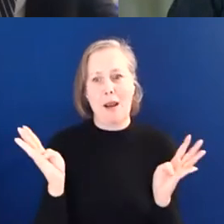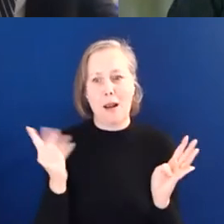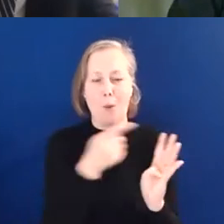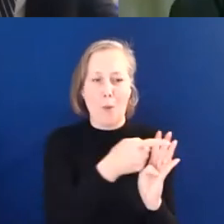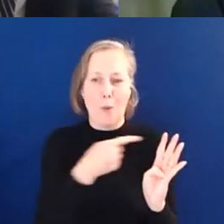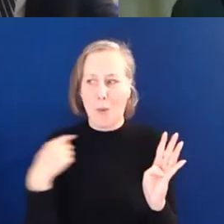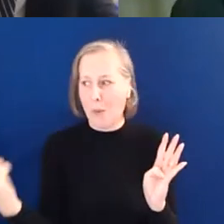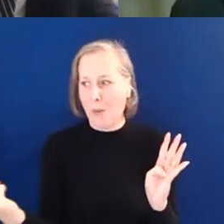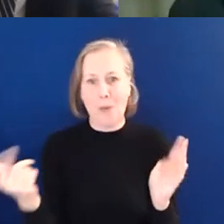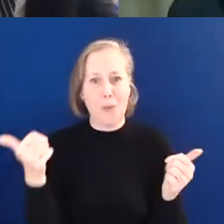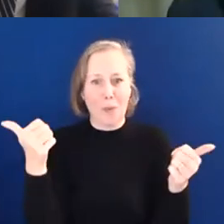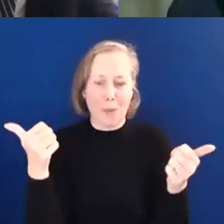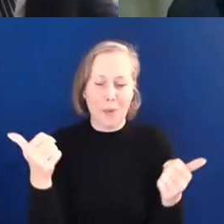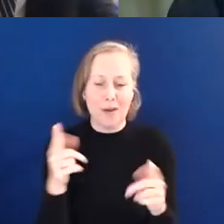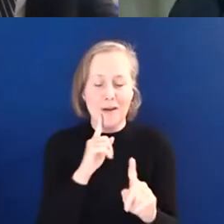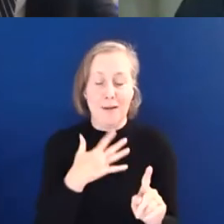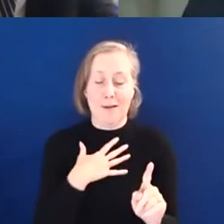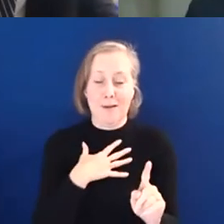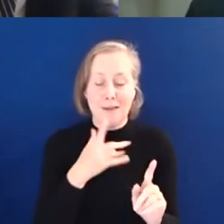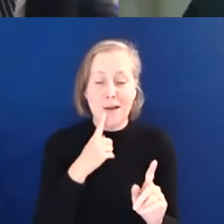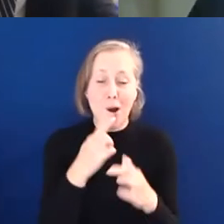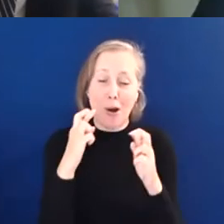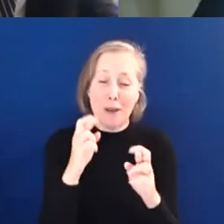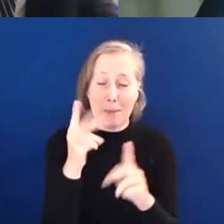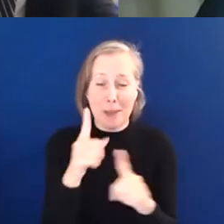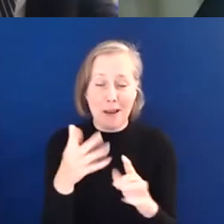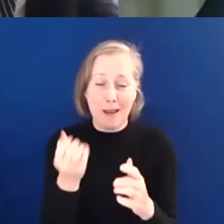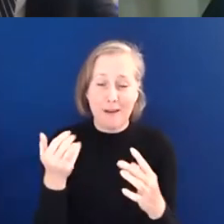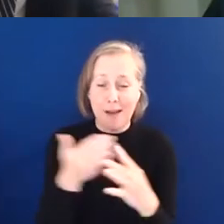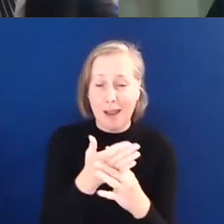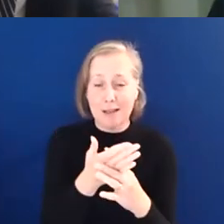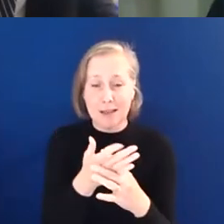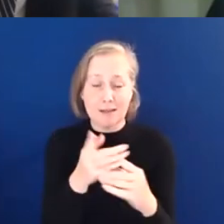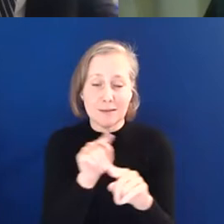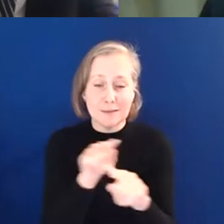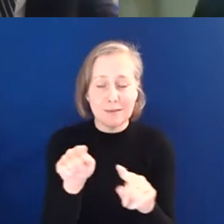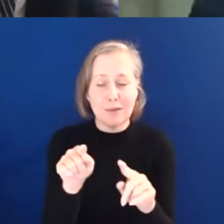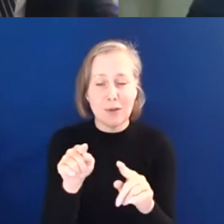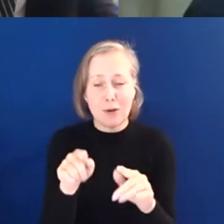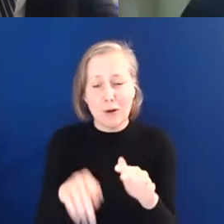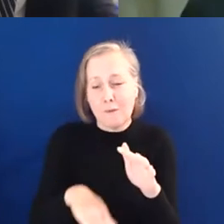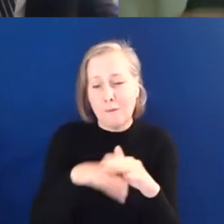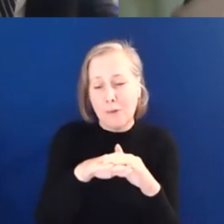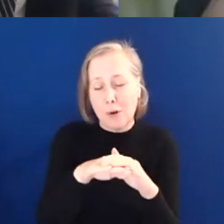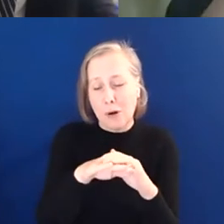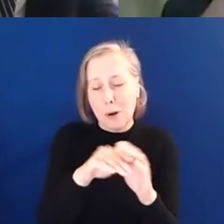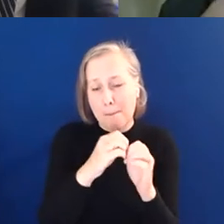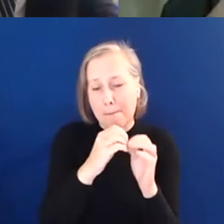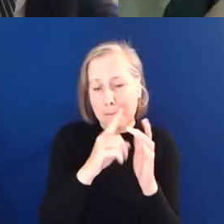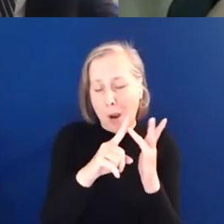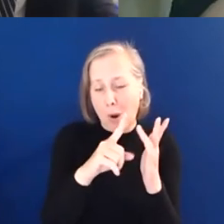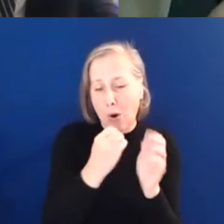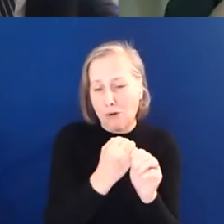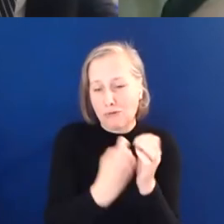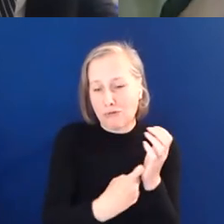and hopefully people have got access to everybody's full kind of biographies. Marie,